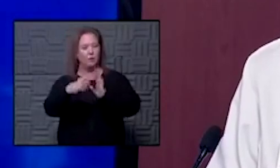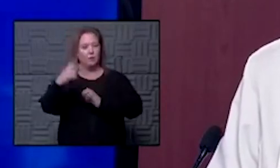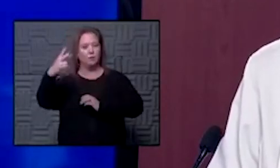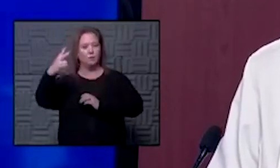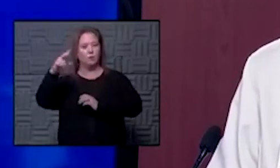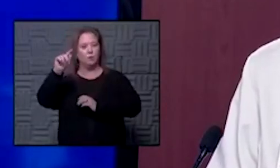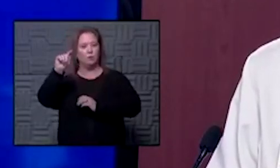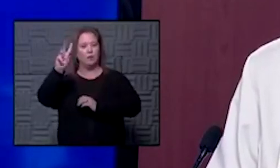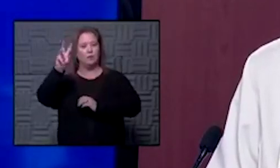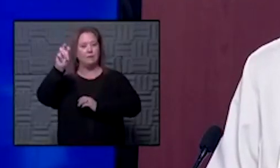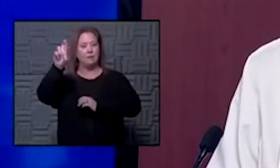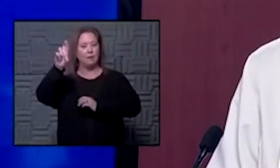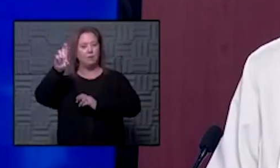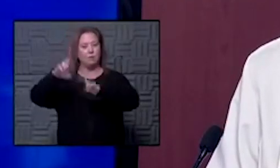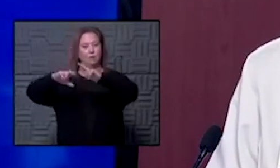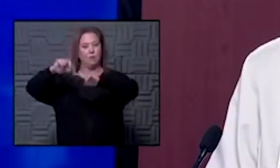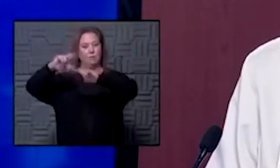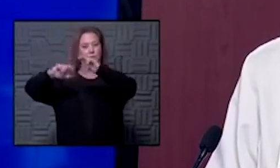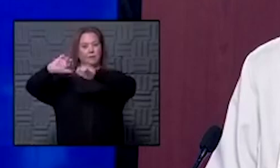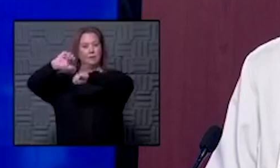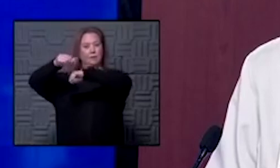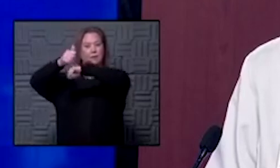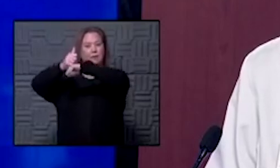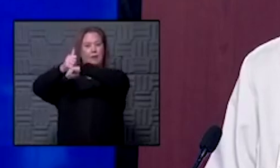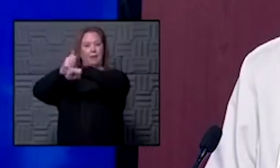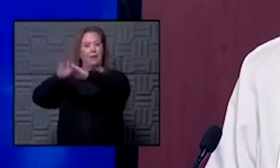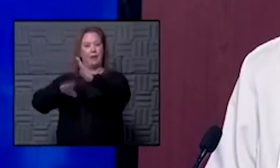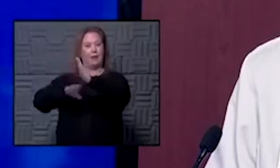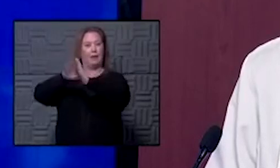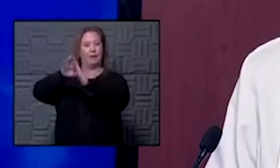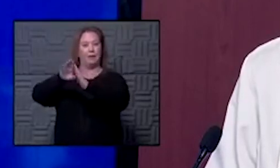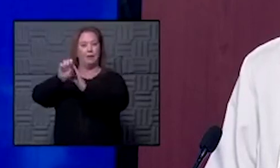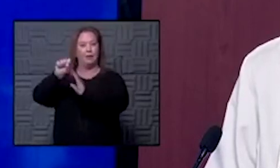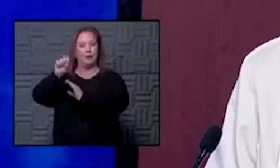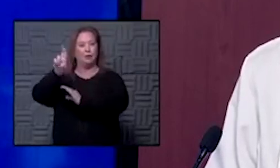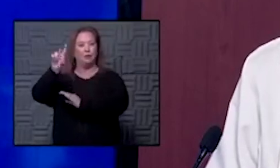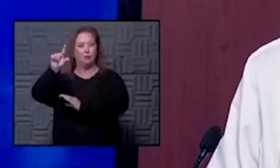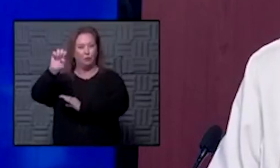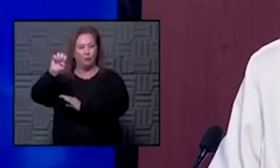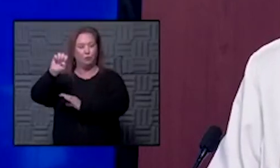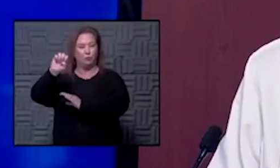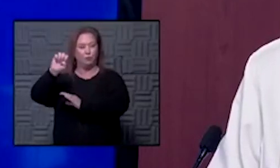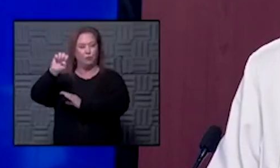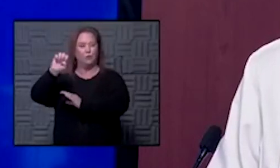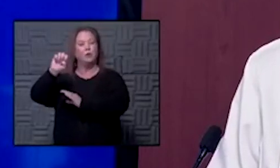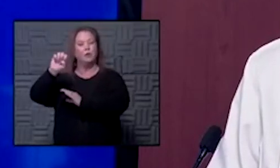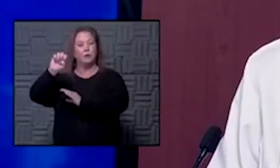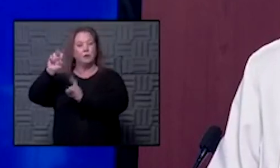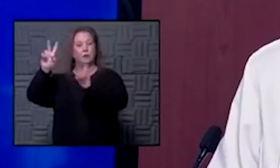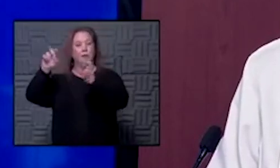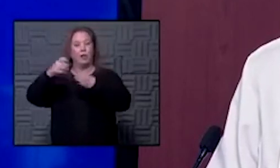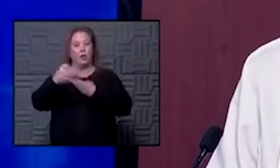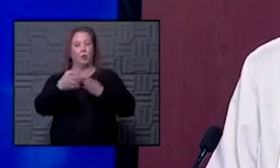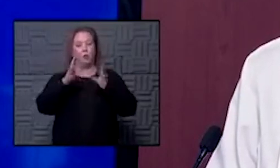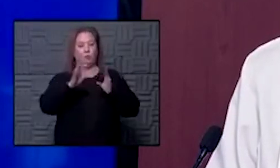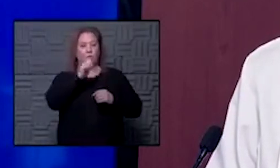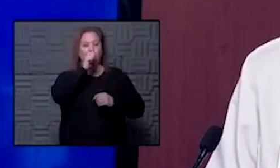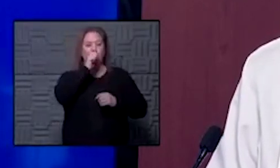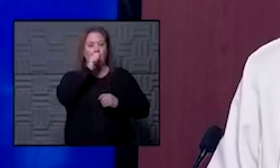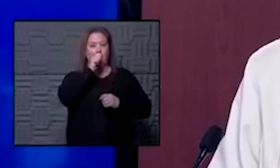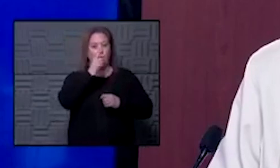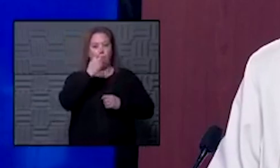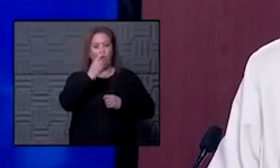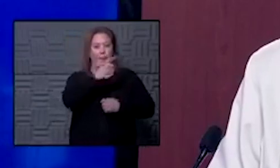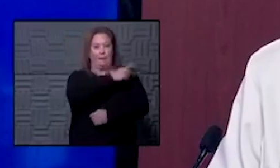of our towers were built and designed in a surge in a true disaster situation to move from rooms being private rooms